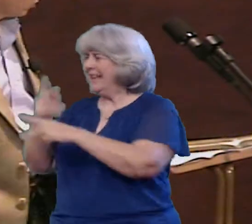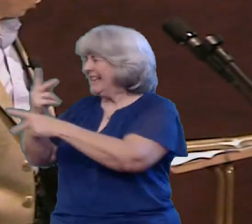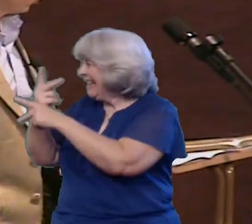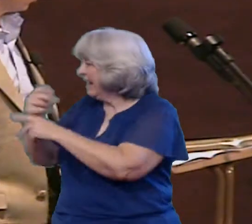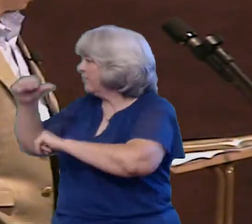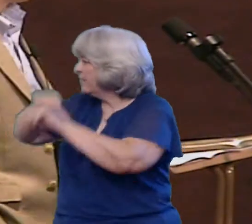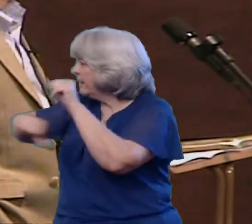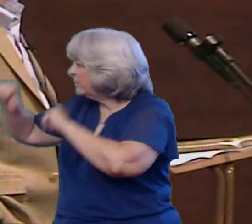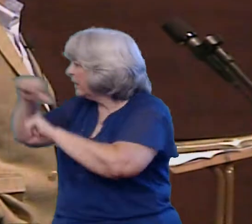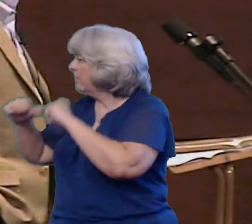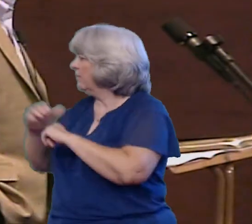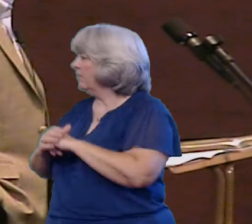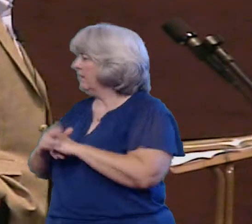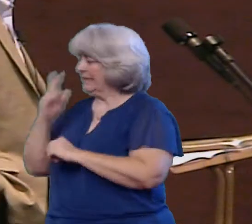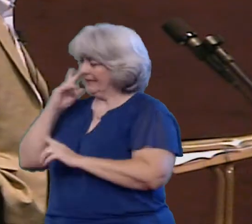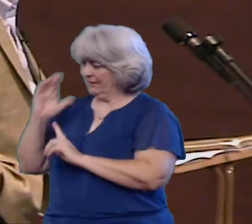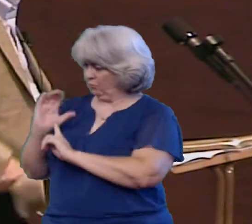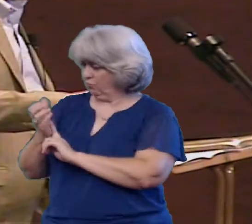to change the culture around them